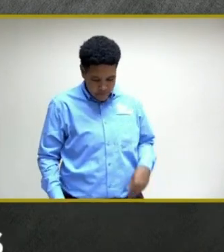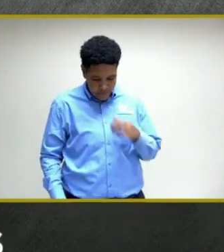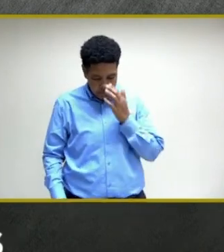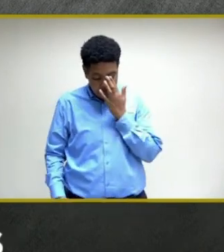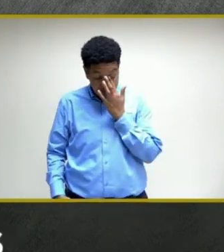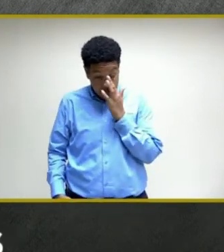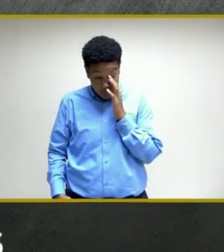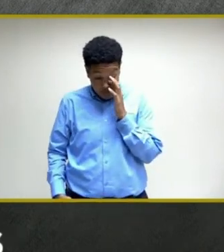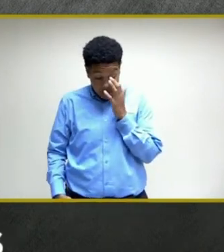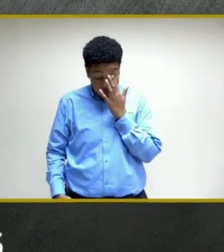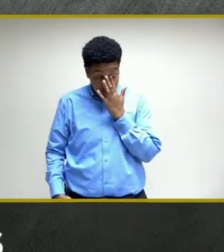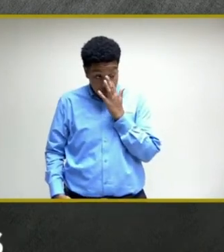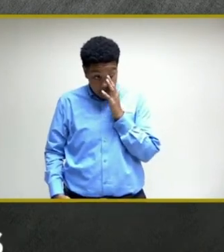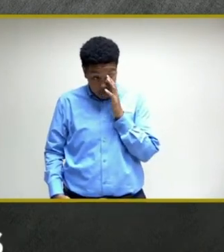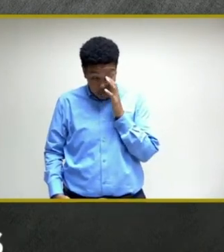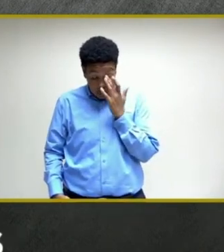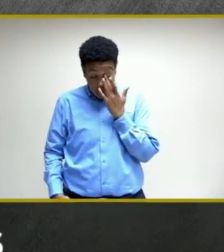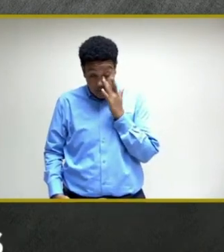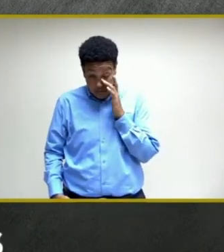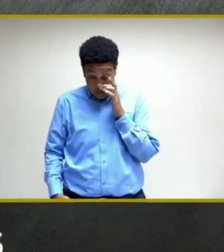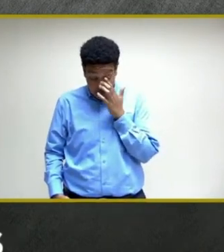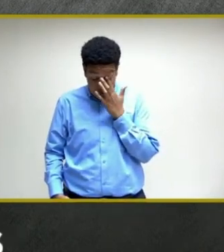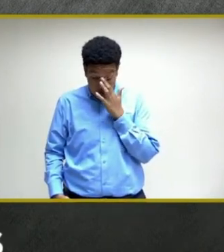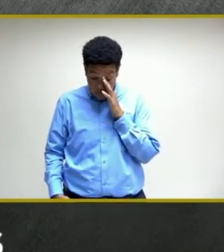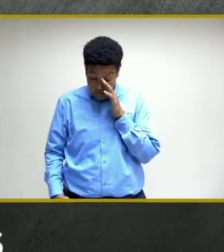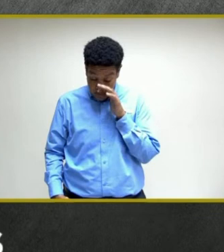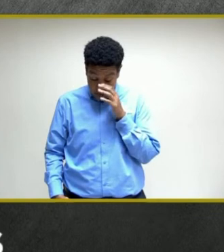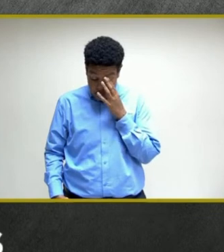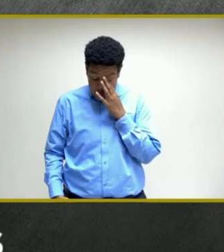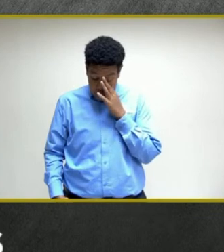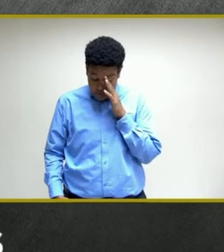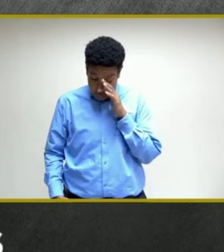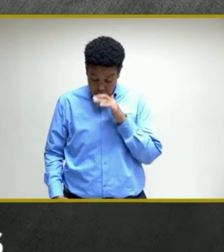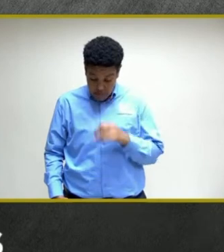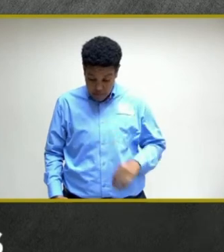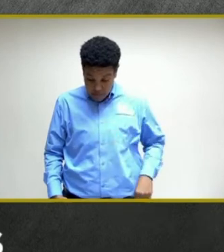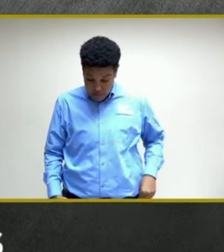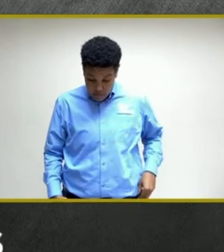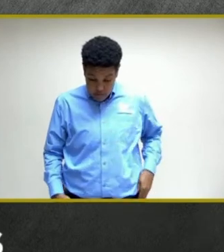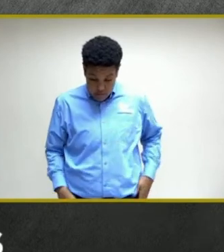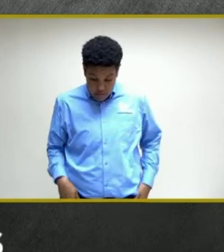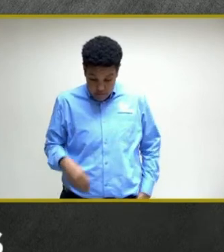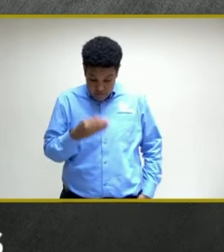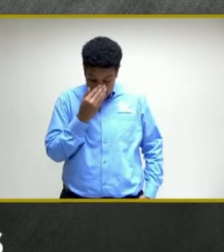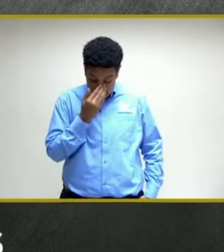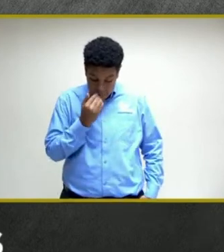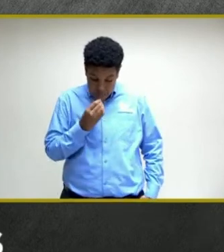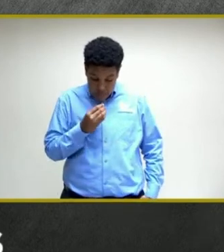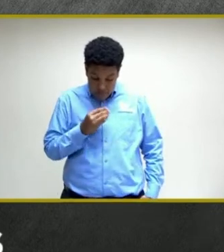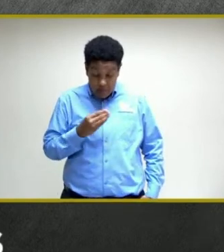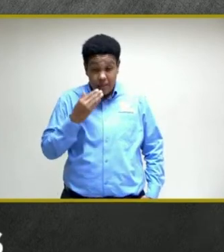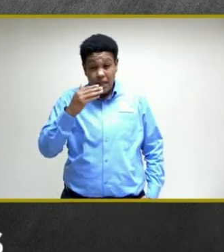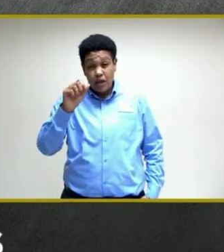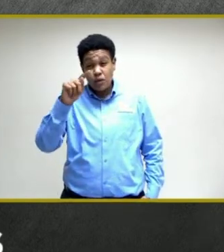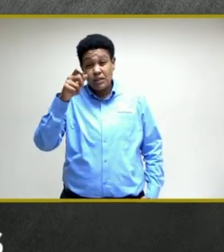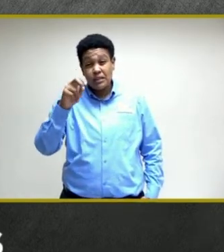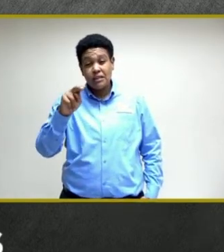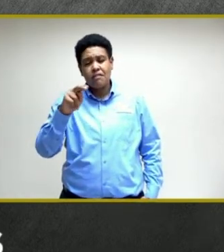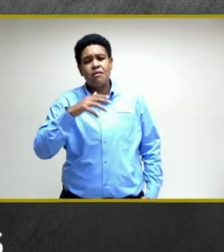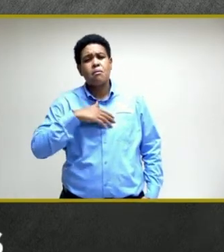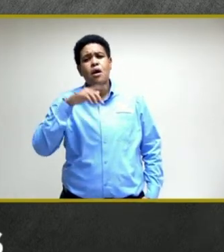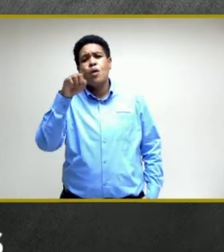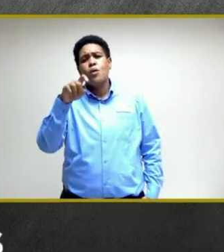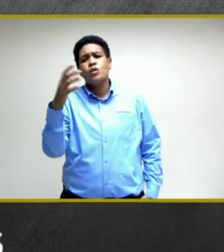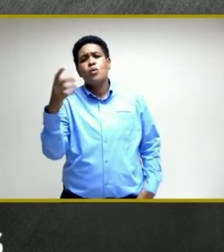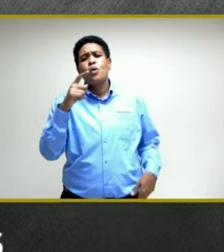Thank you very much, Stephen. My questions are, will you engage